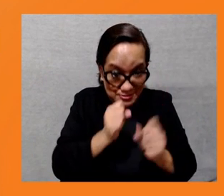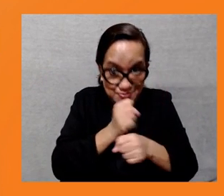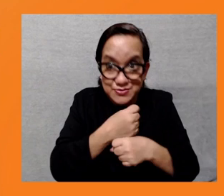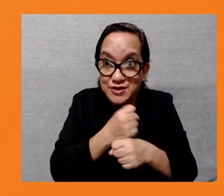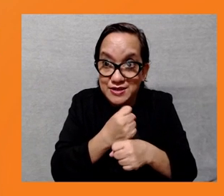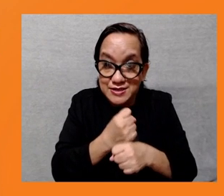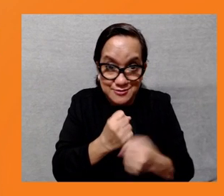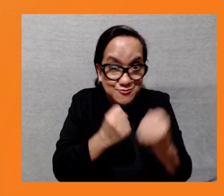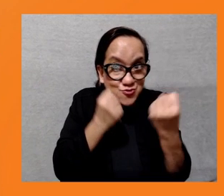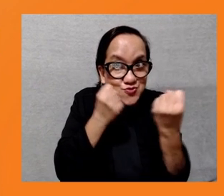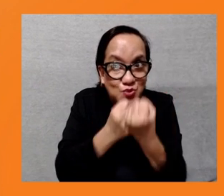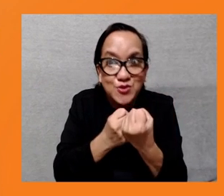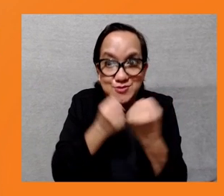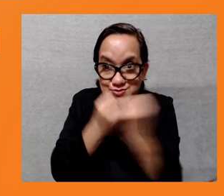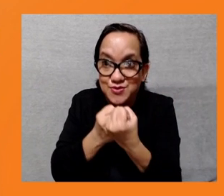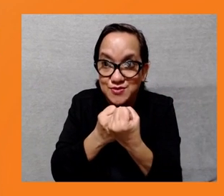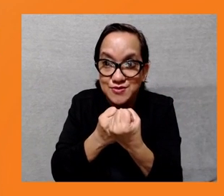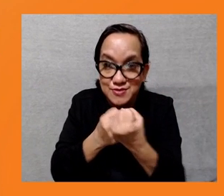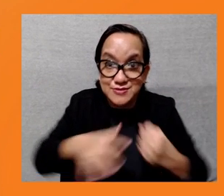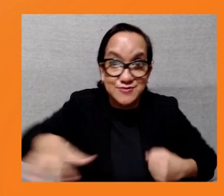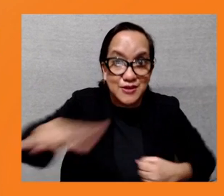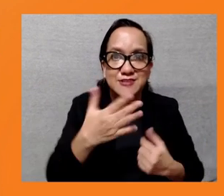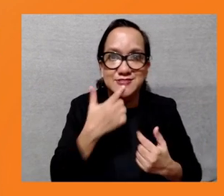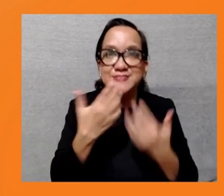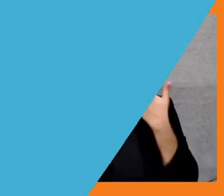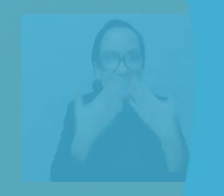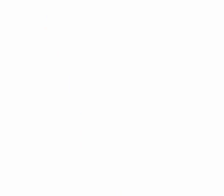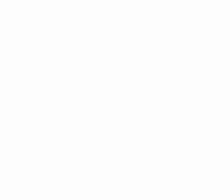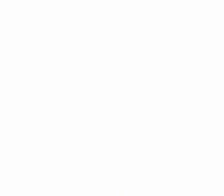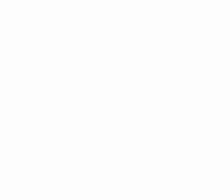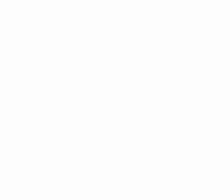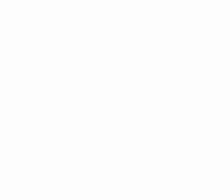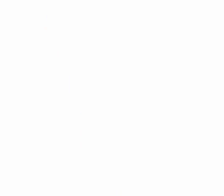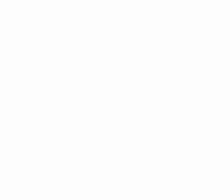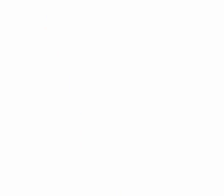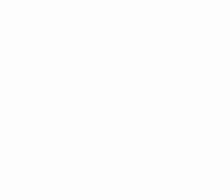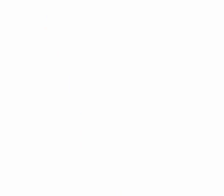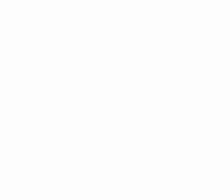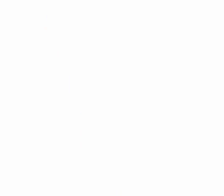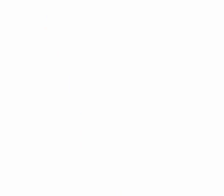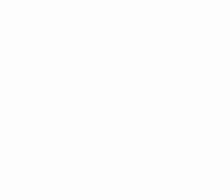all for attending this session. Best of luck with the rest of the annual meeting. you. Thank you.